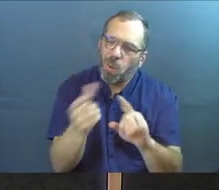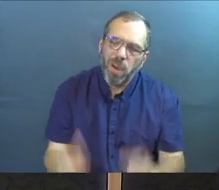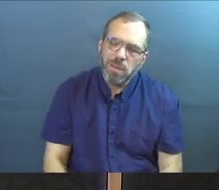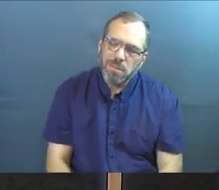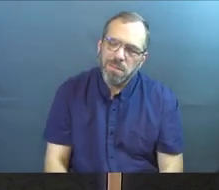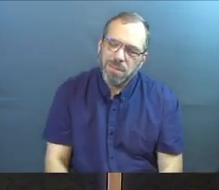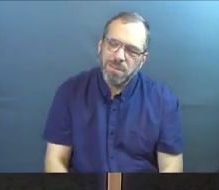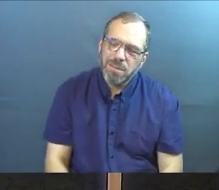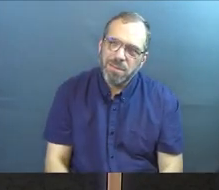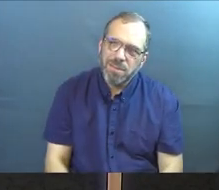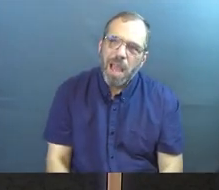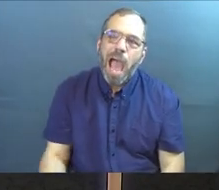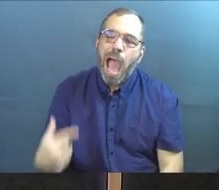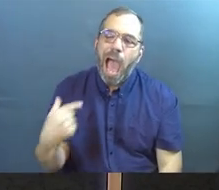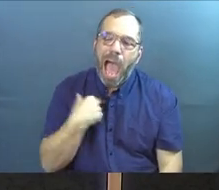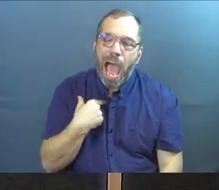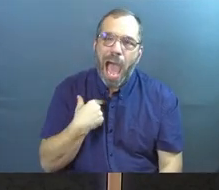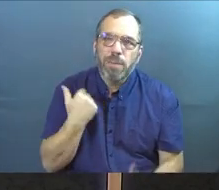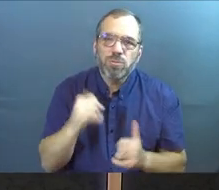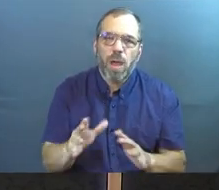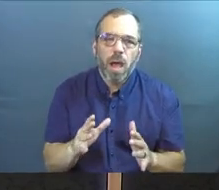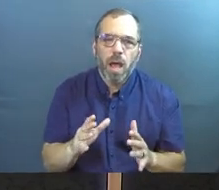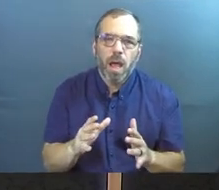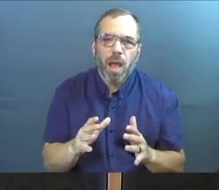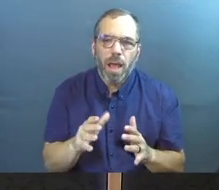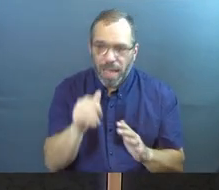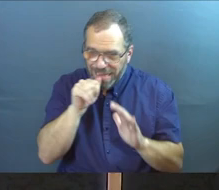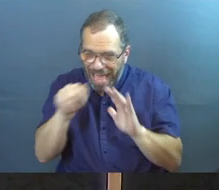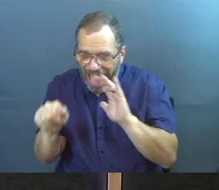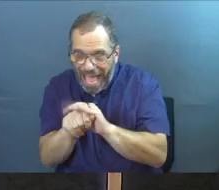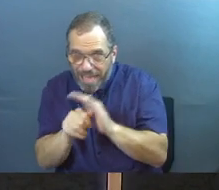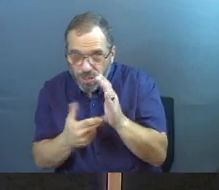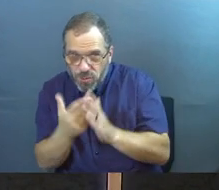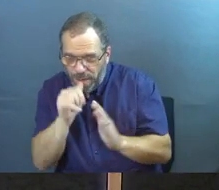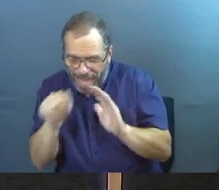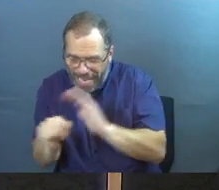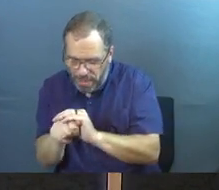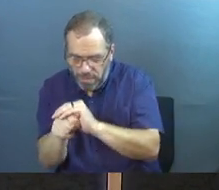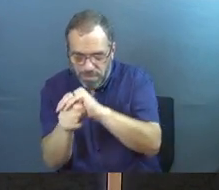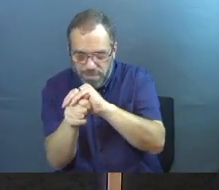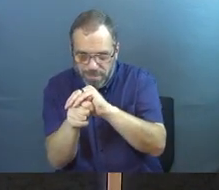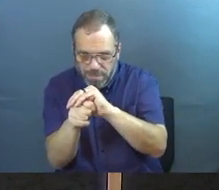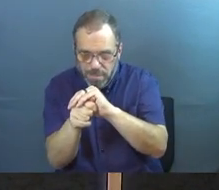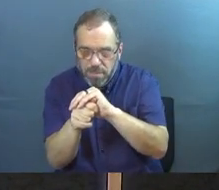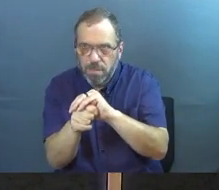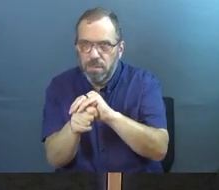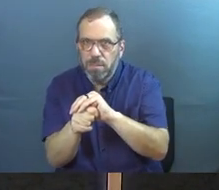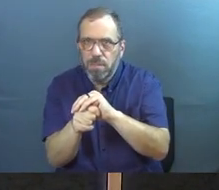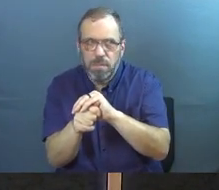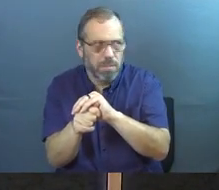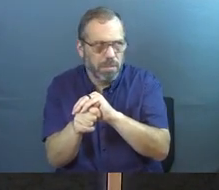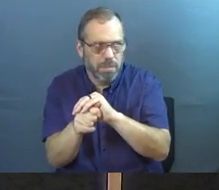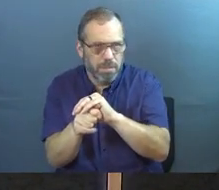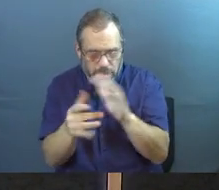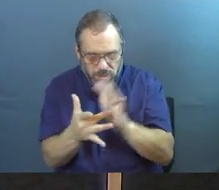point. I'm actually trying to hide truth. That's what he just said.